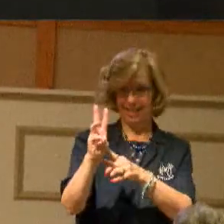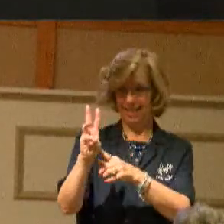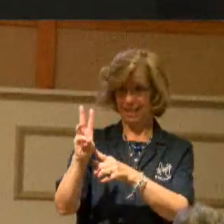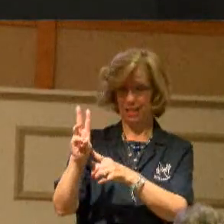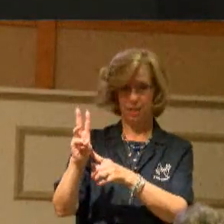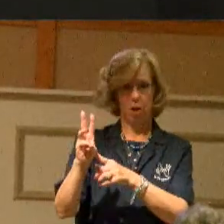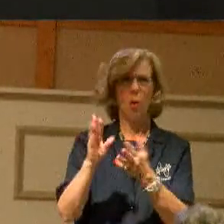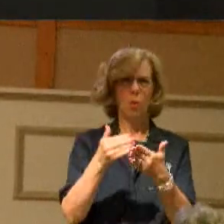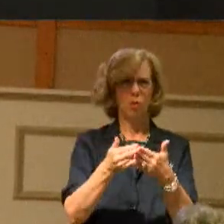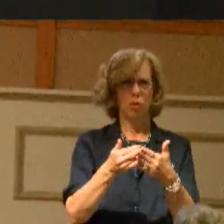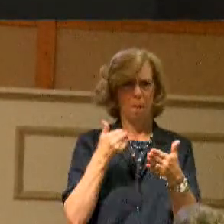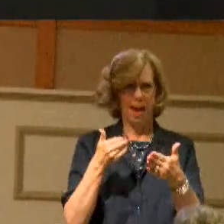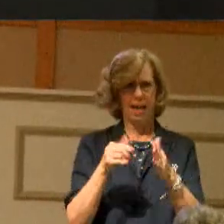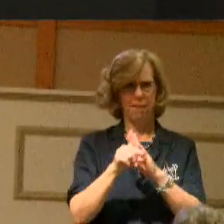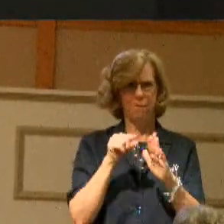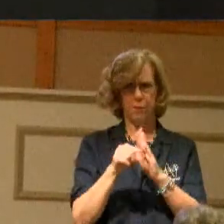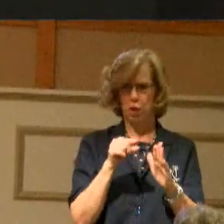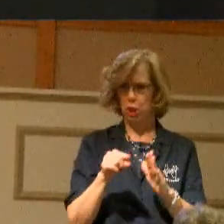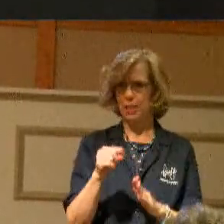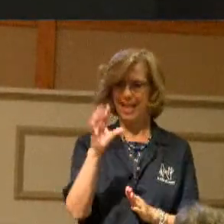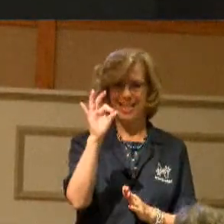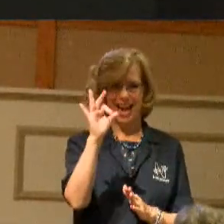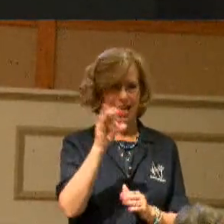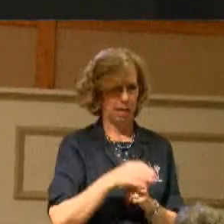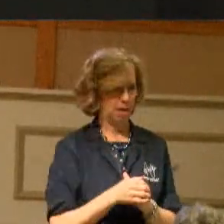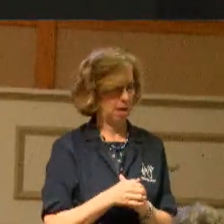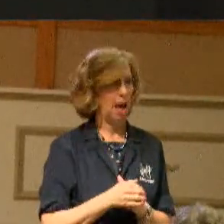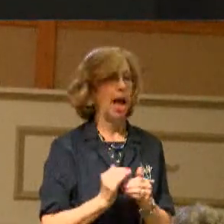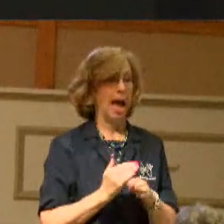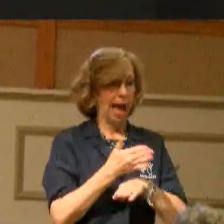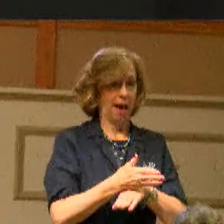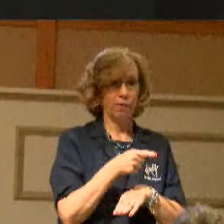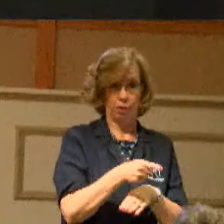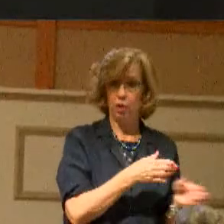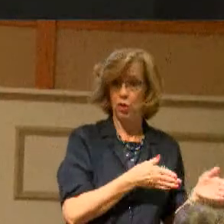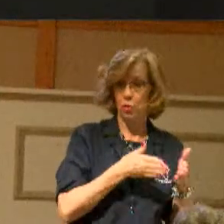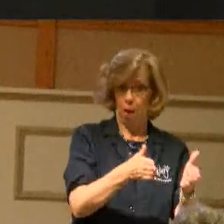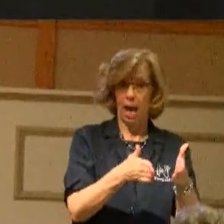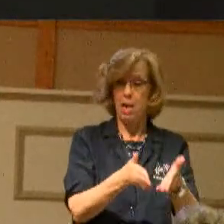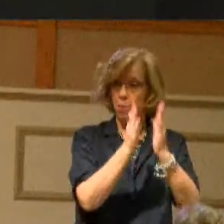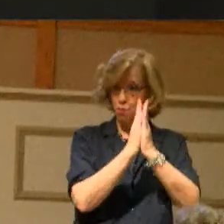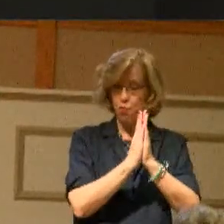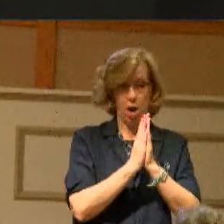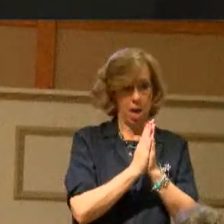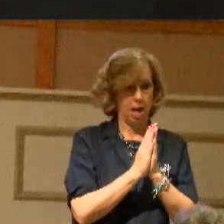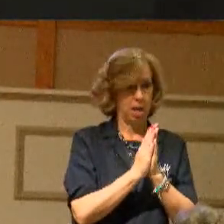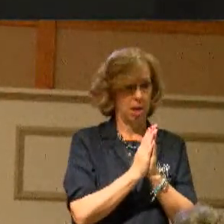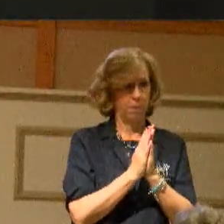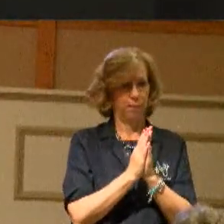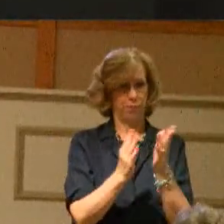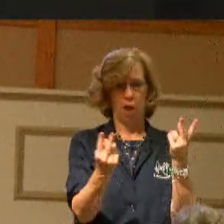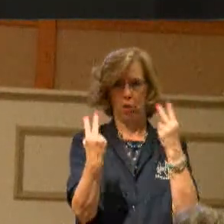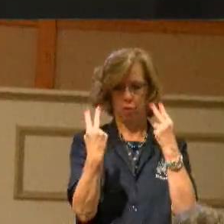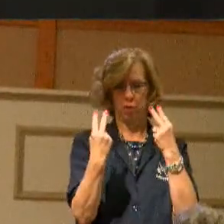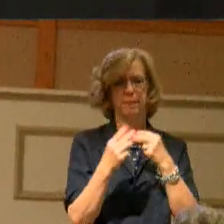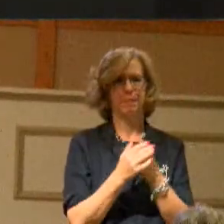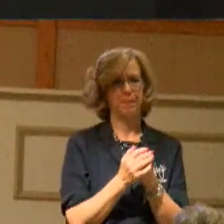skip back to verse number 9. After this manner, therefore, pray ye. Now, look up at me for a moment.